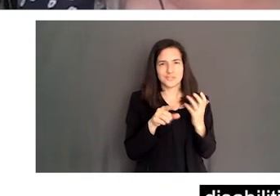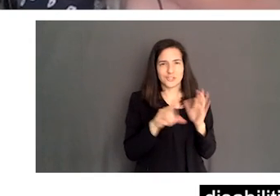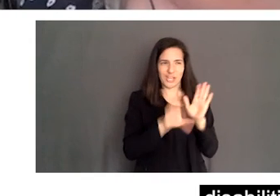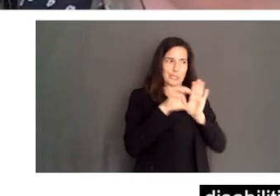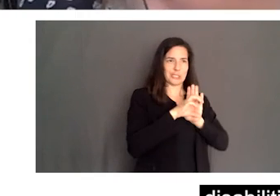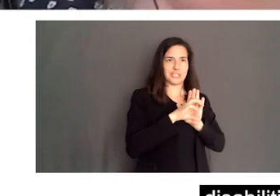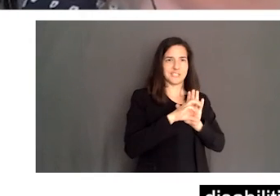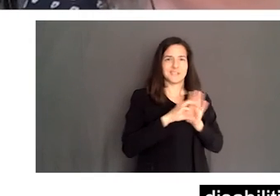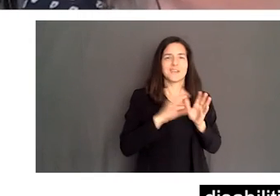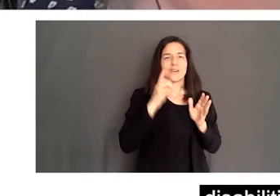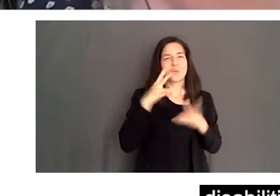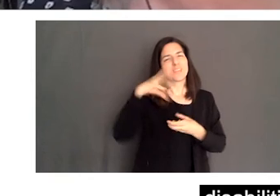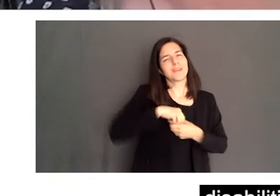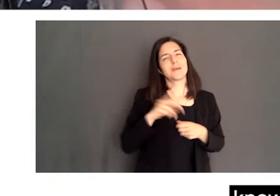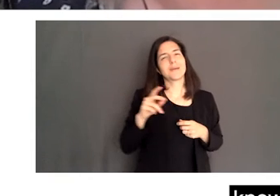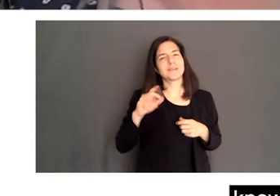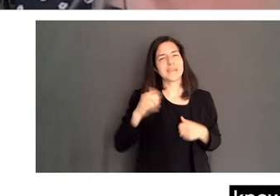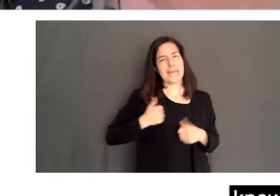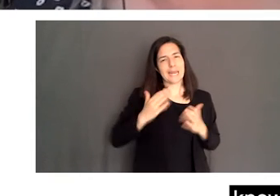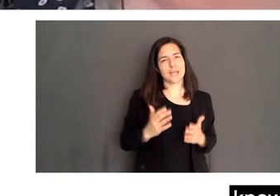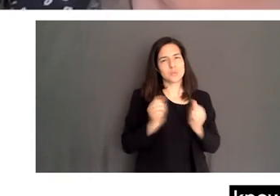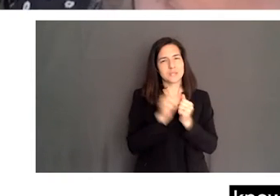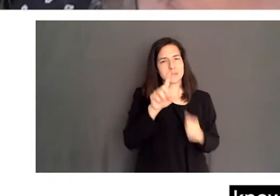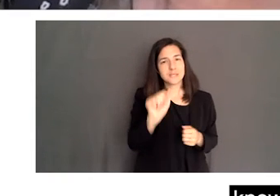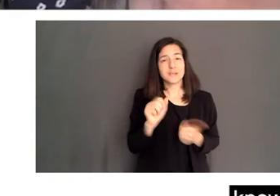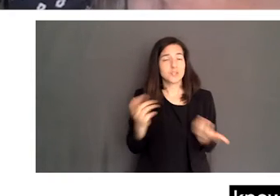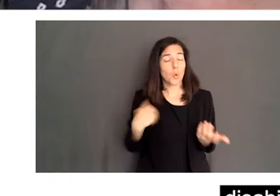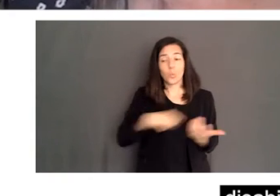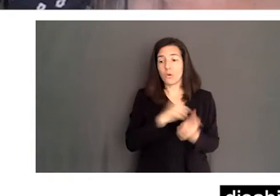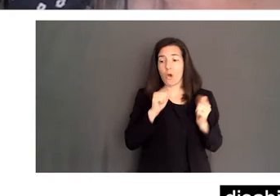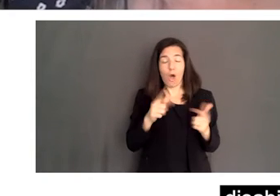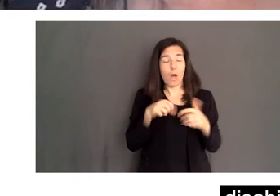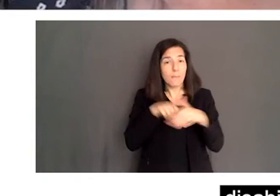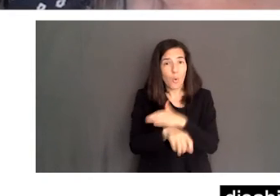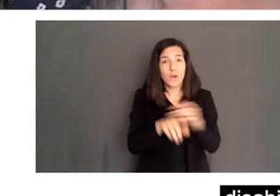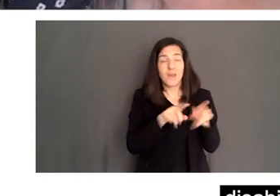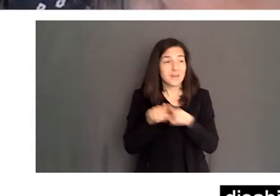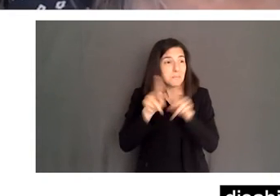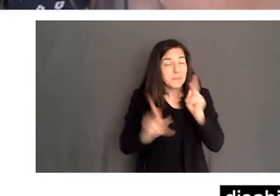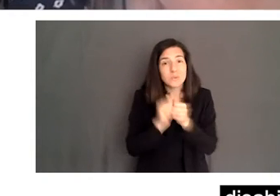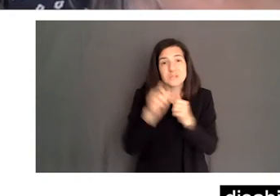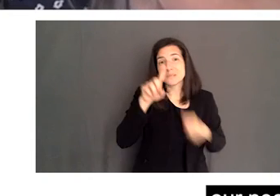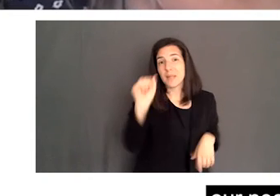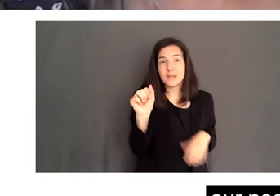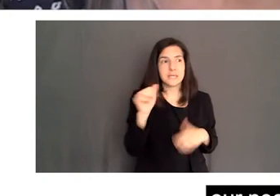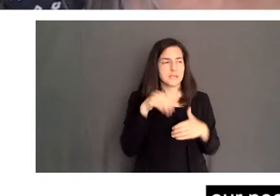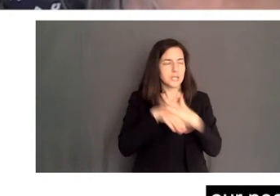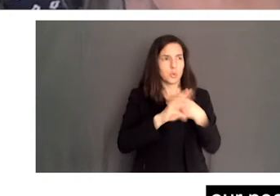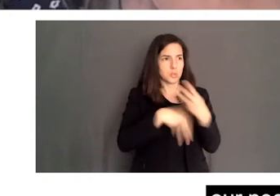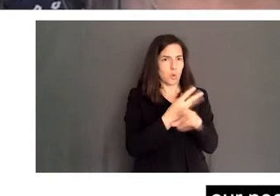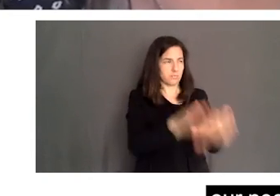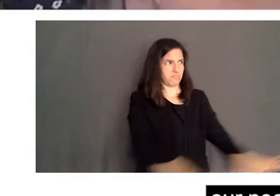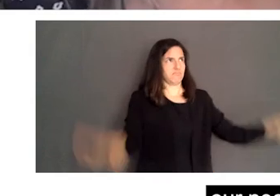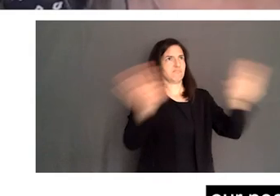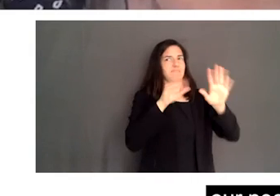So we need you. You know, we, you know, we were all born as people with disabilities into a world that wasn't built with our needs in mind,